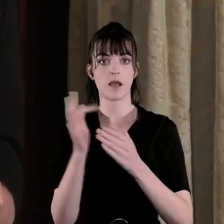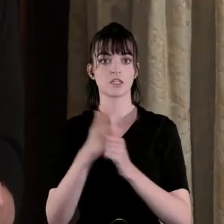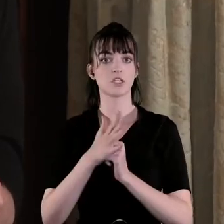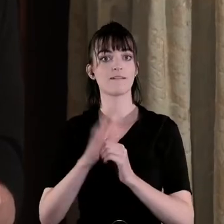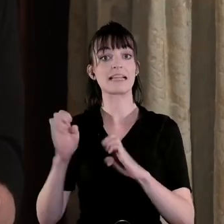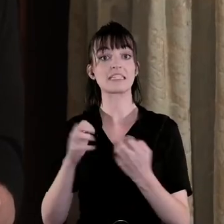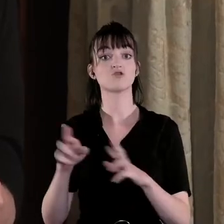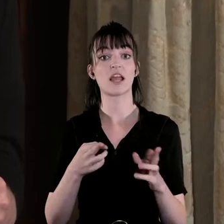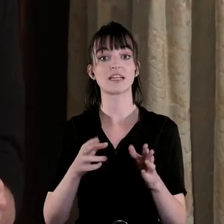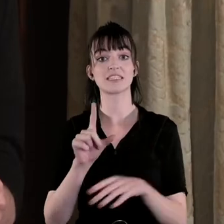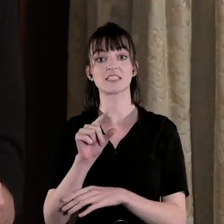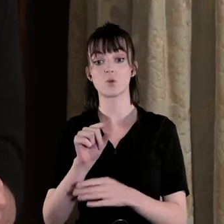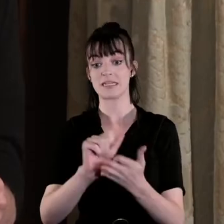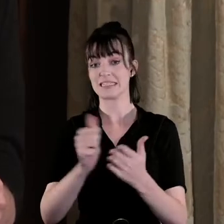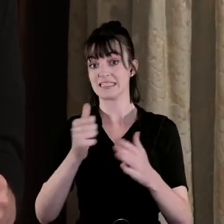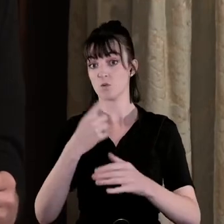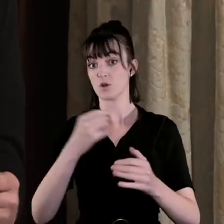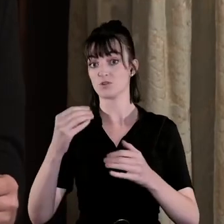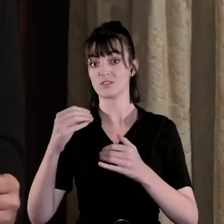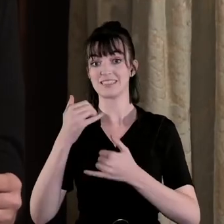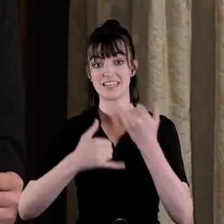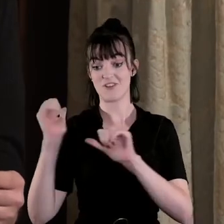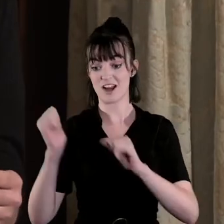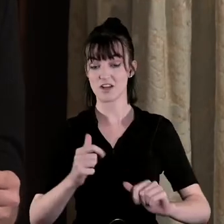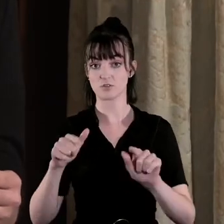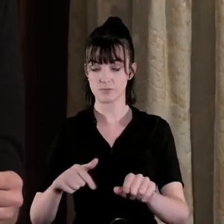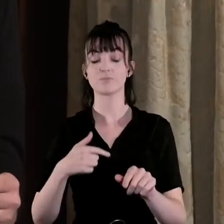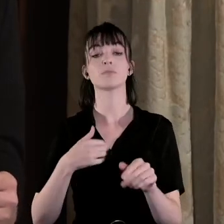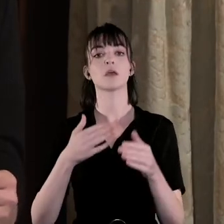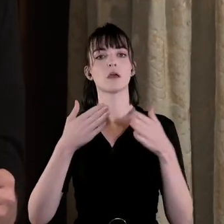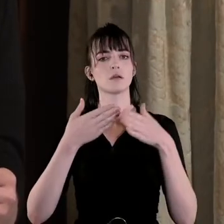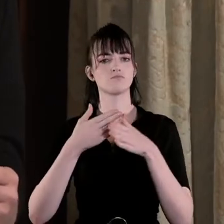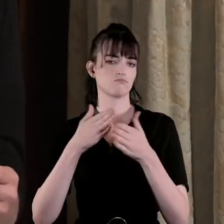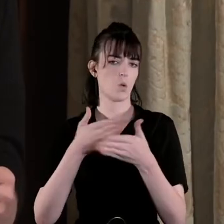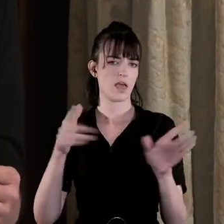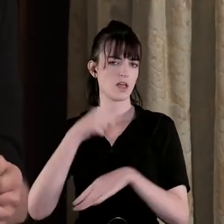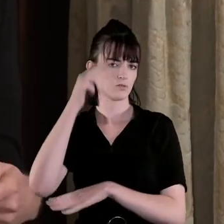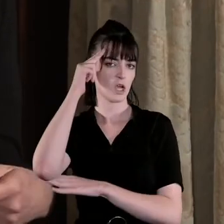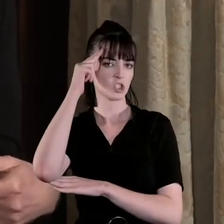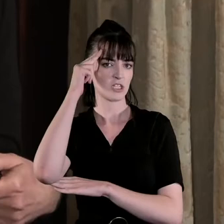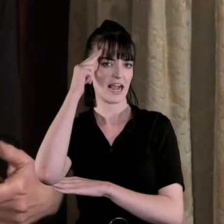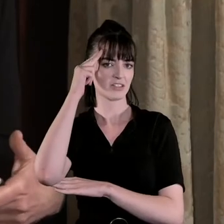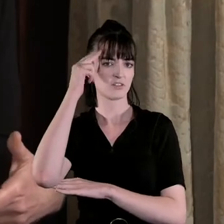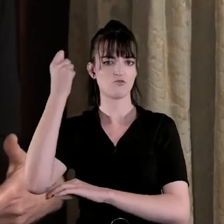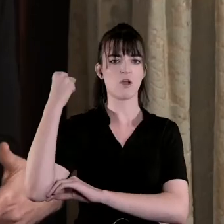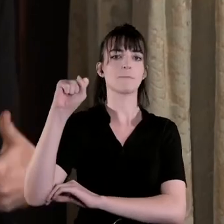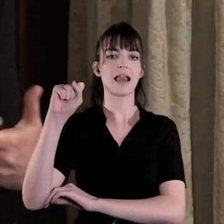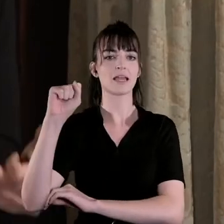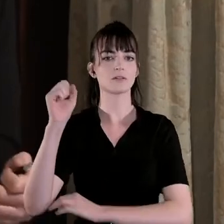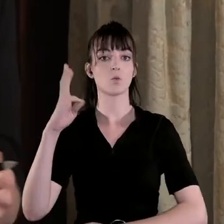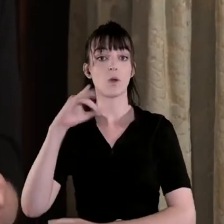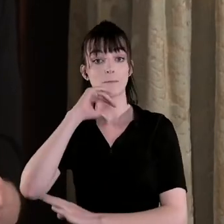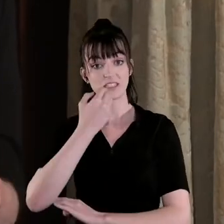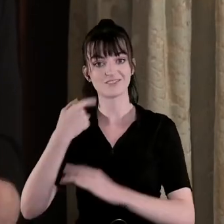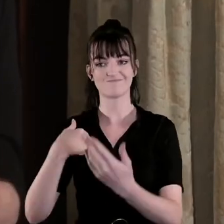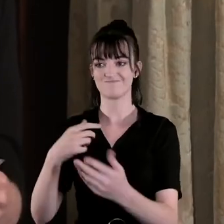was the extent to which it was really broadly understood that the rebellion was a response to a